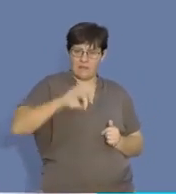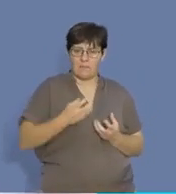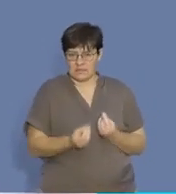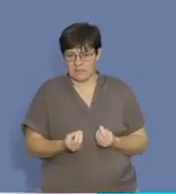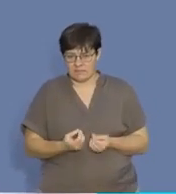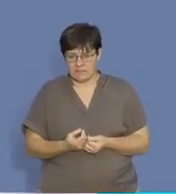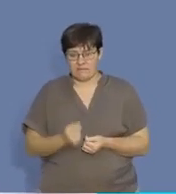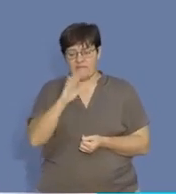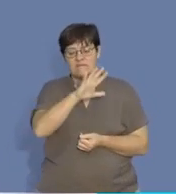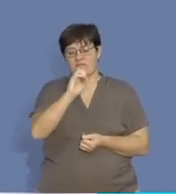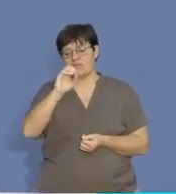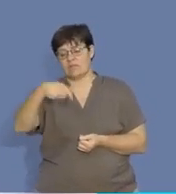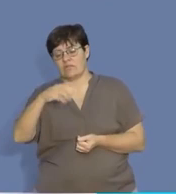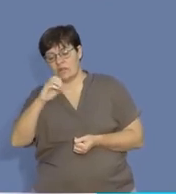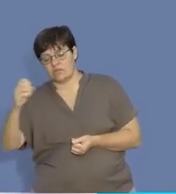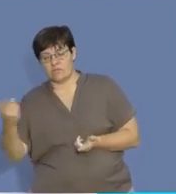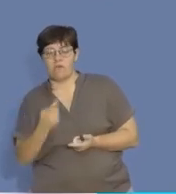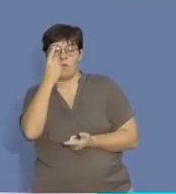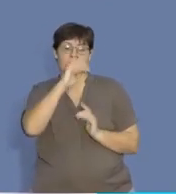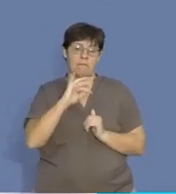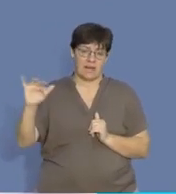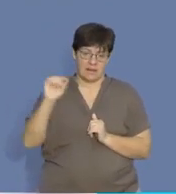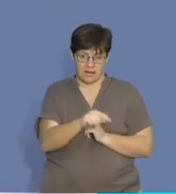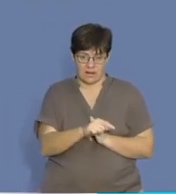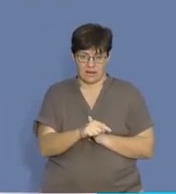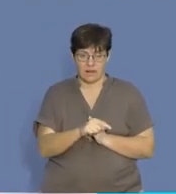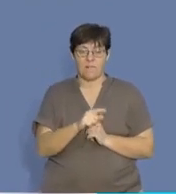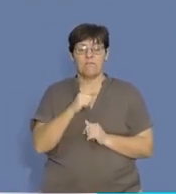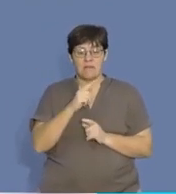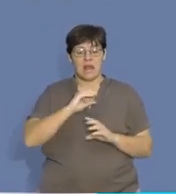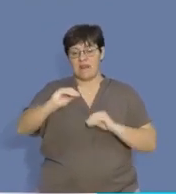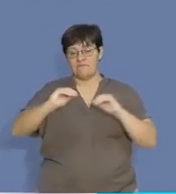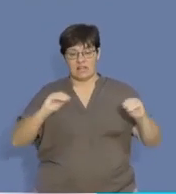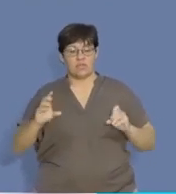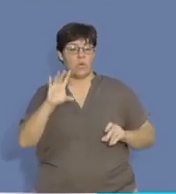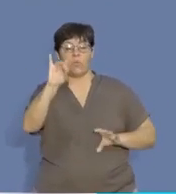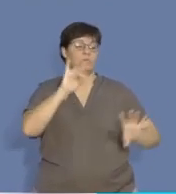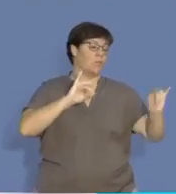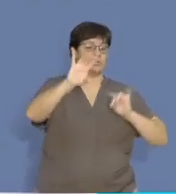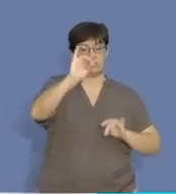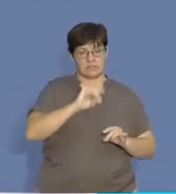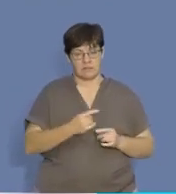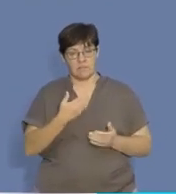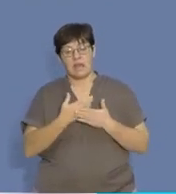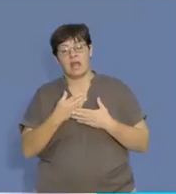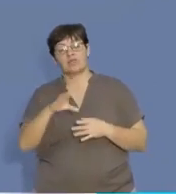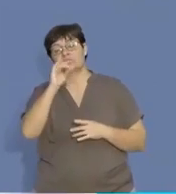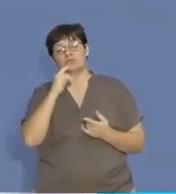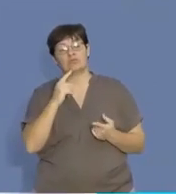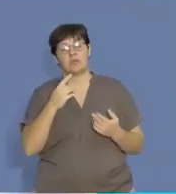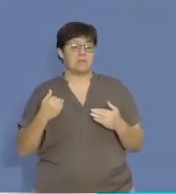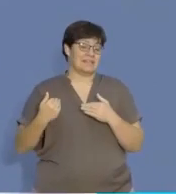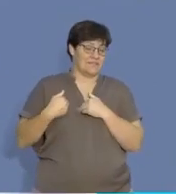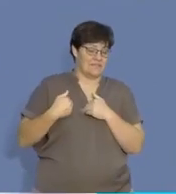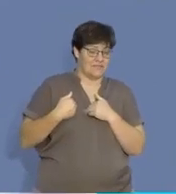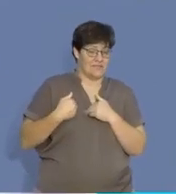if I've got 500,000 or I've got a million ran, I've got various investment options. I could choose